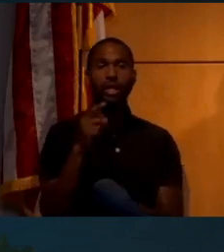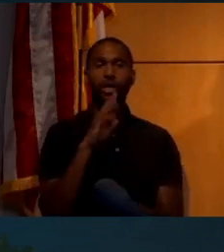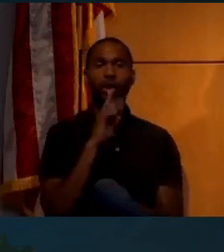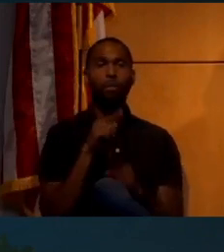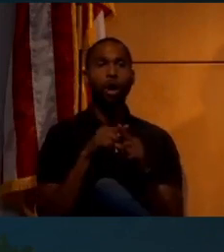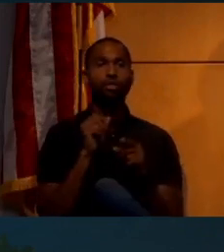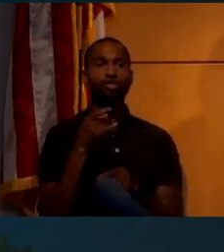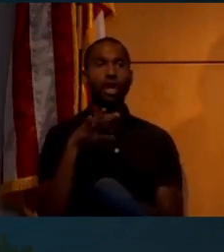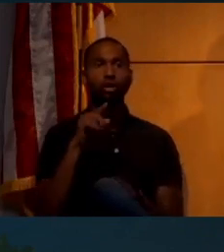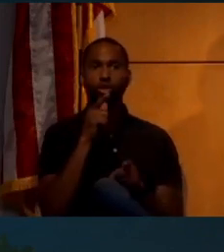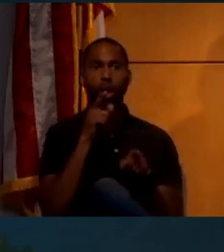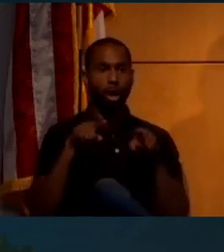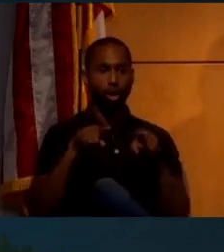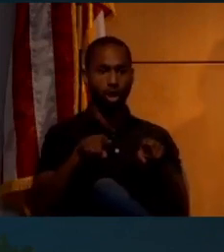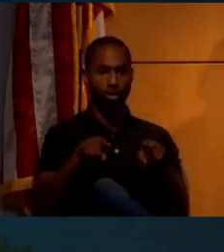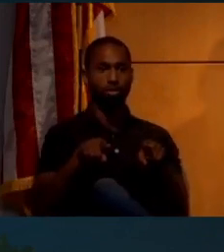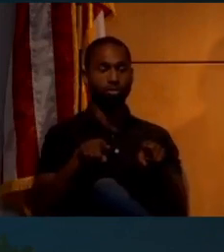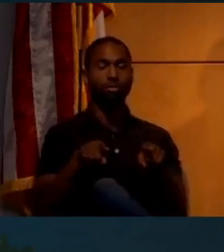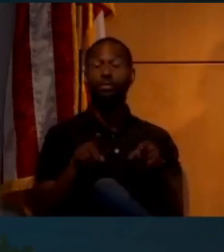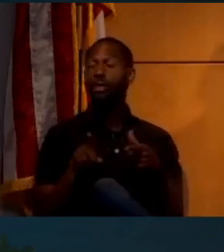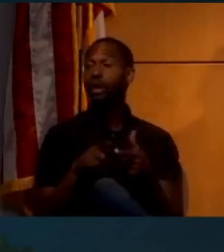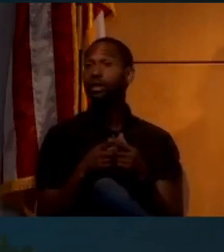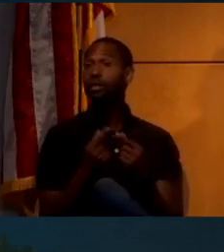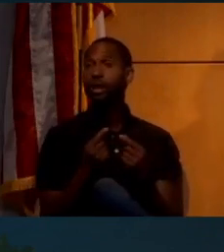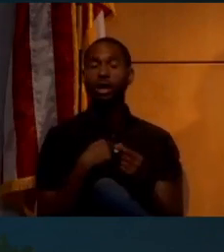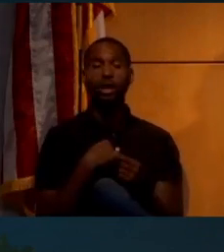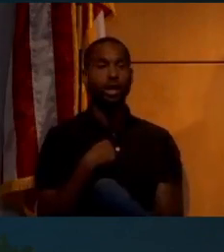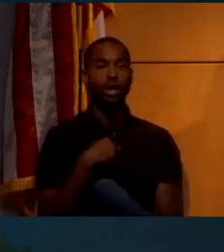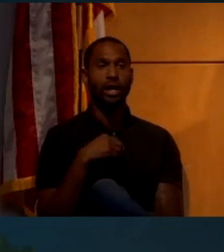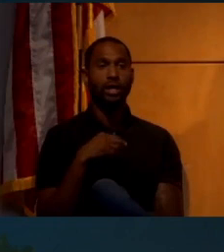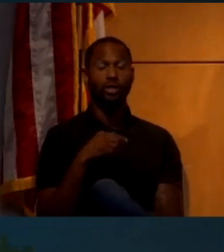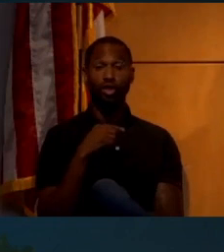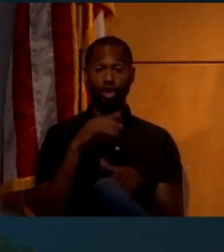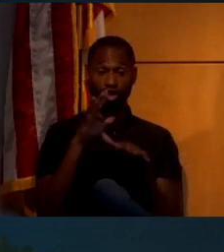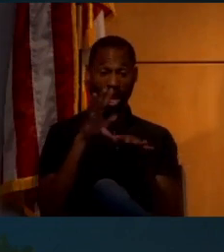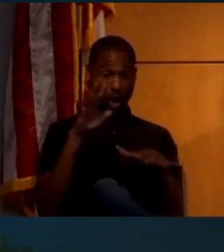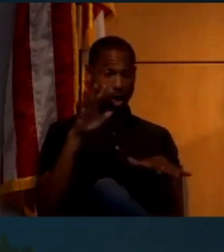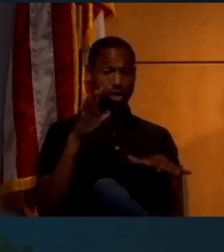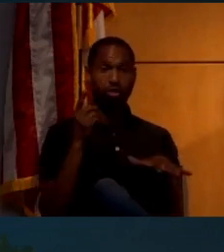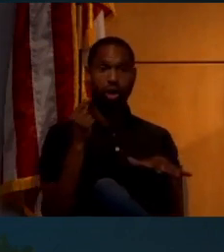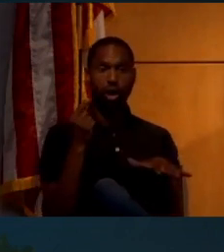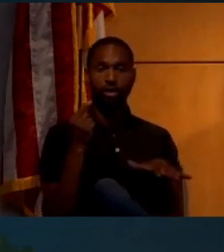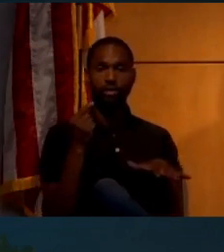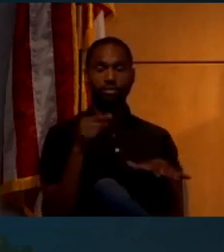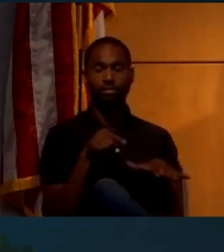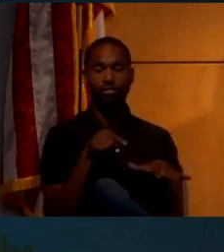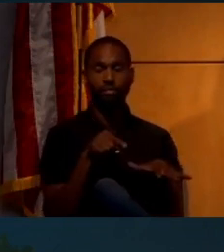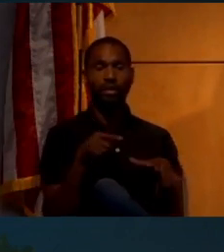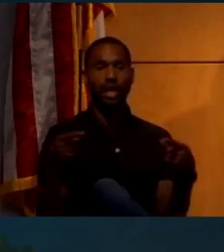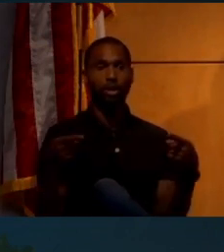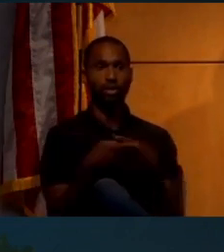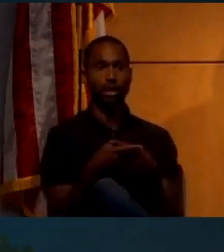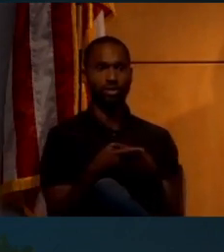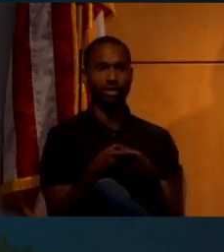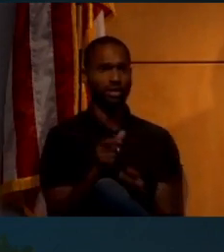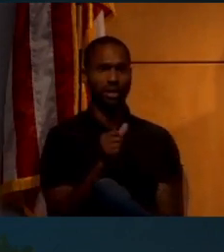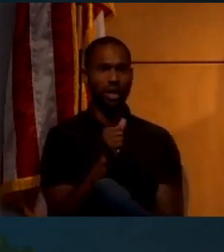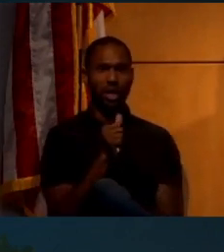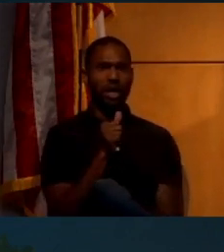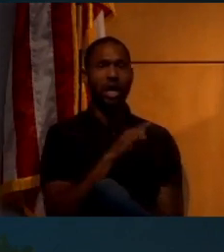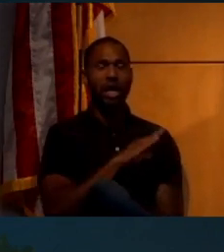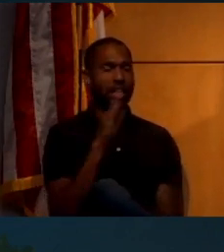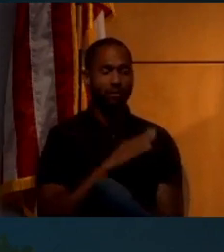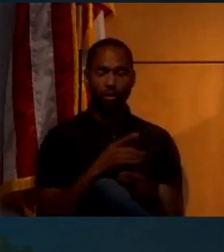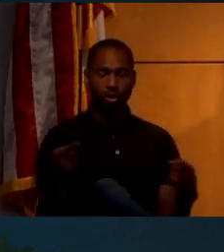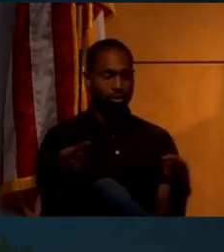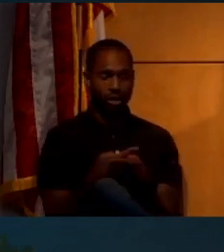shadows not being parallel. And then Zabrell says the shadows intersect. They don't actually ever